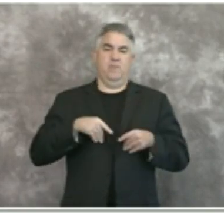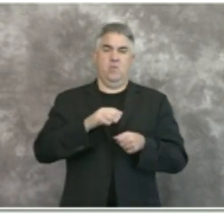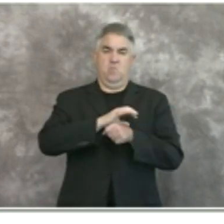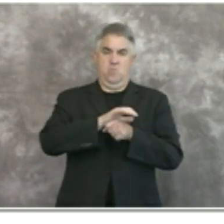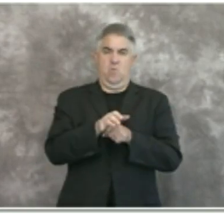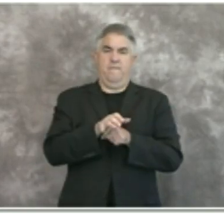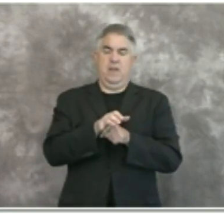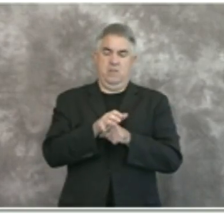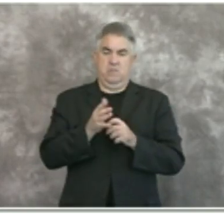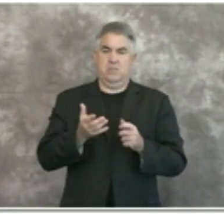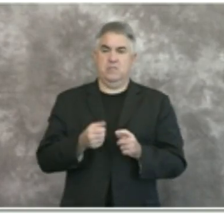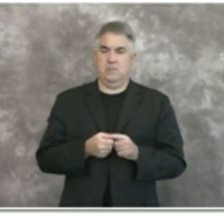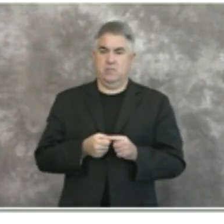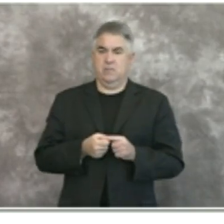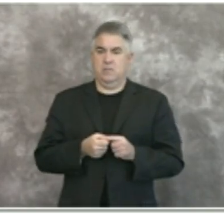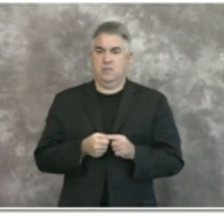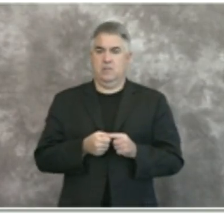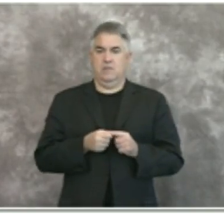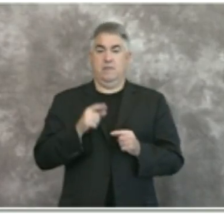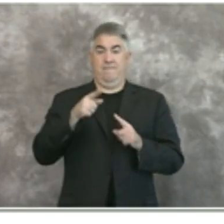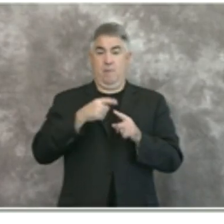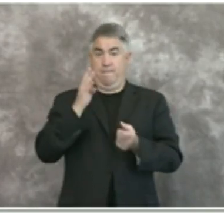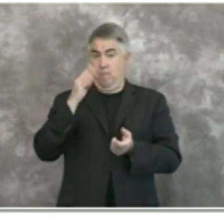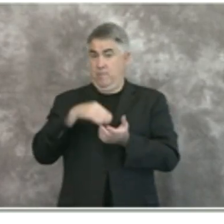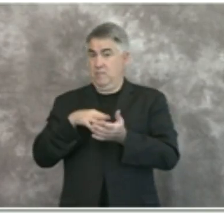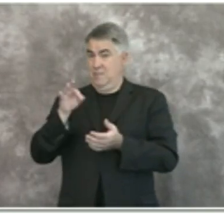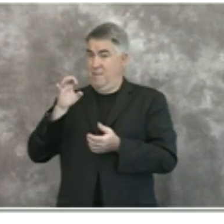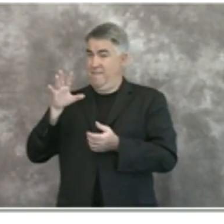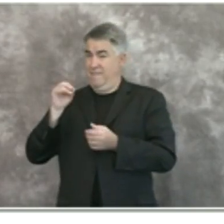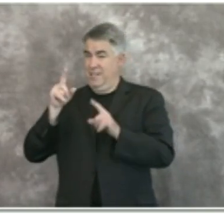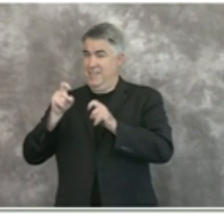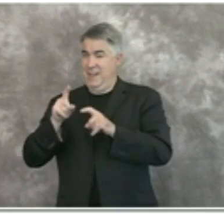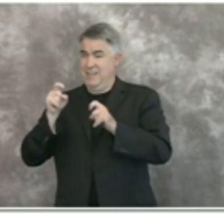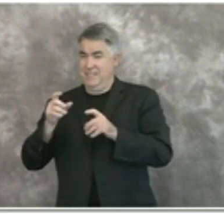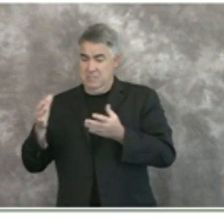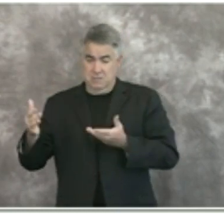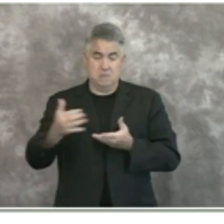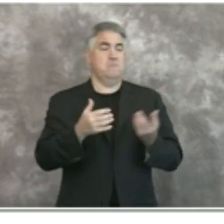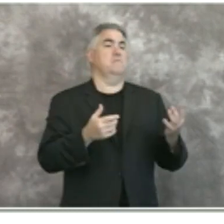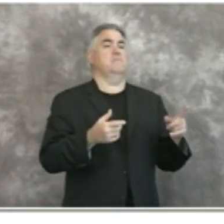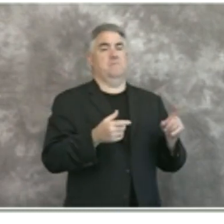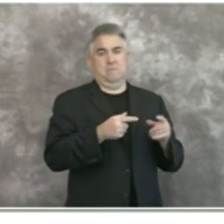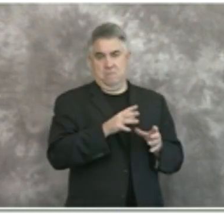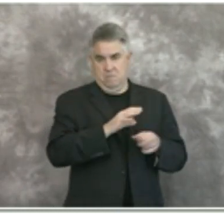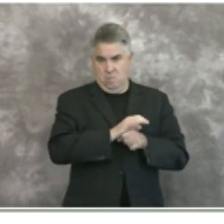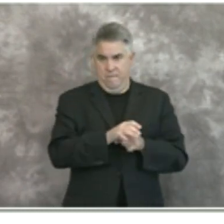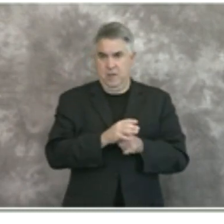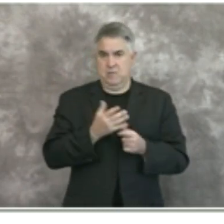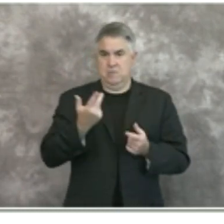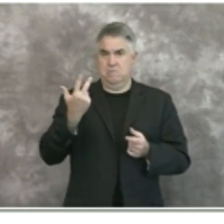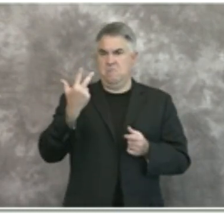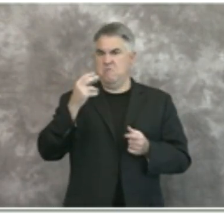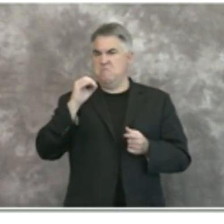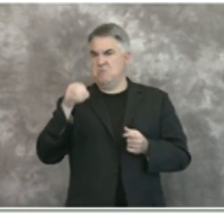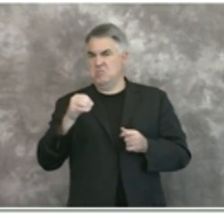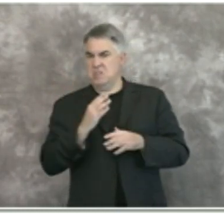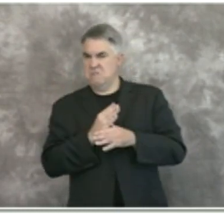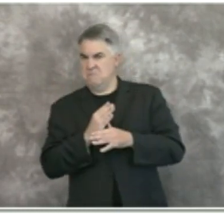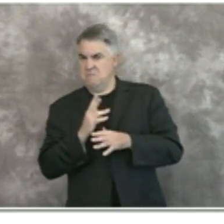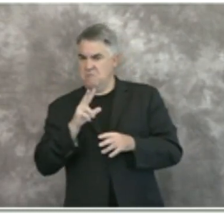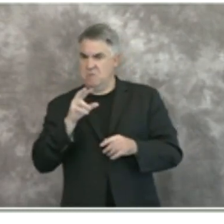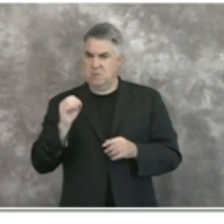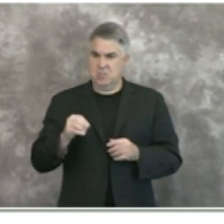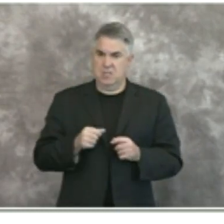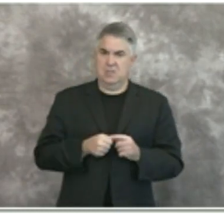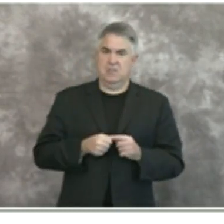out of that 4940 total tests for a three percent average just barely diminuously above our